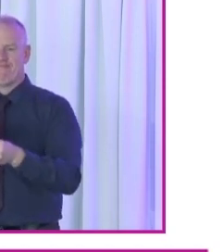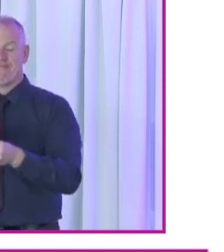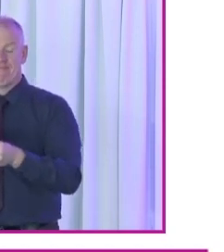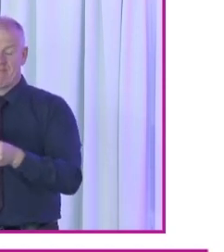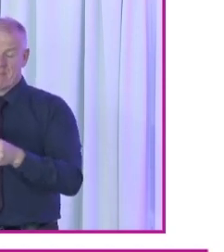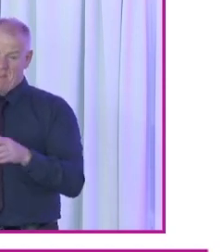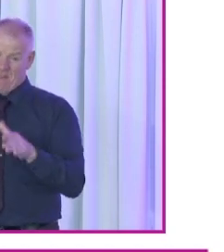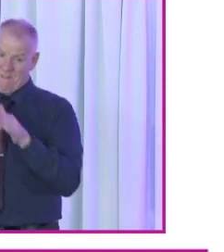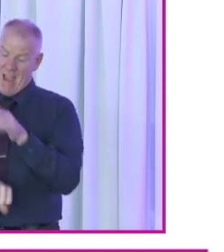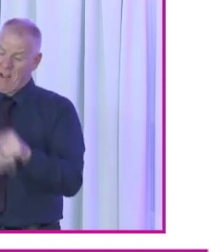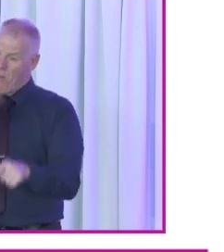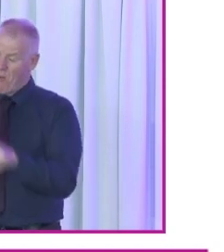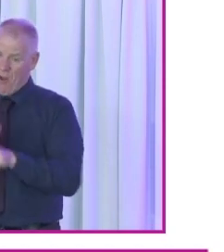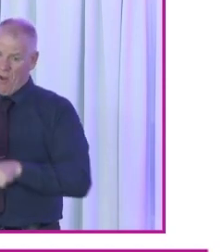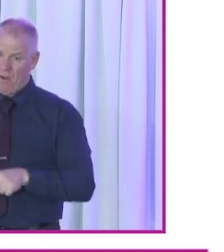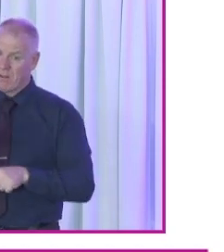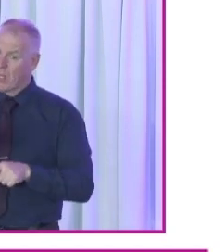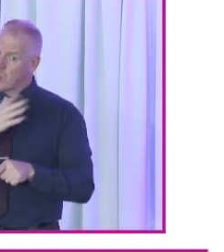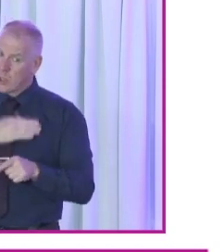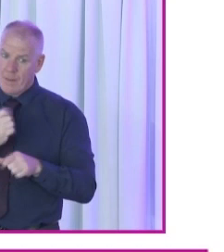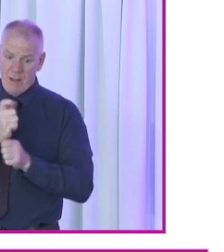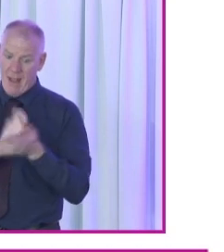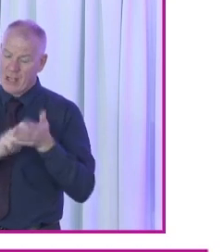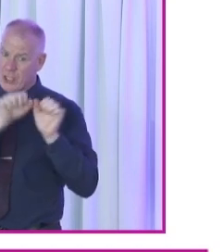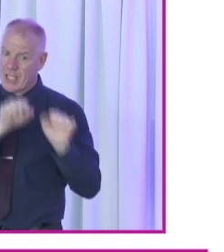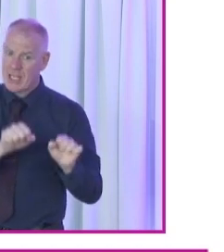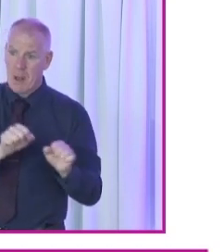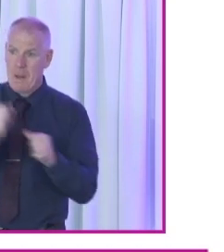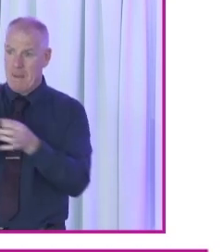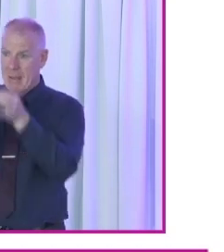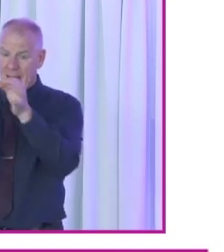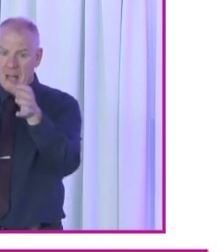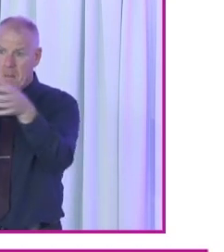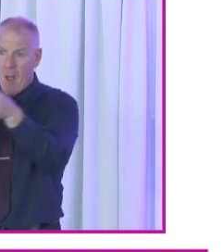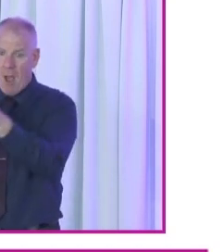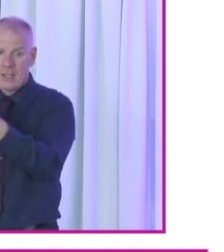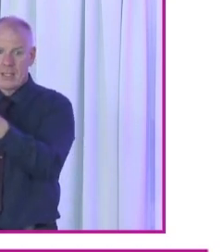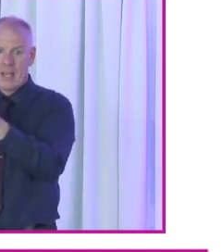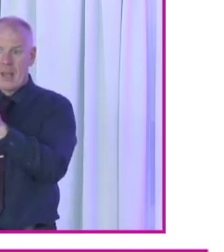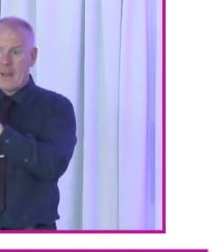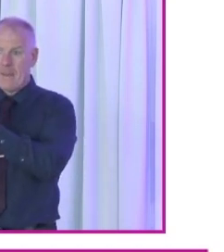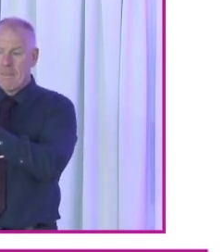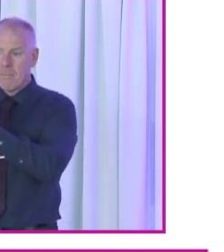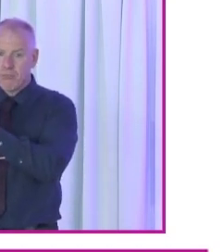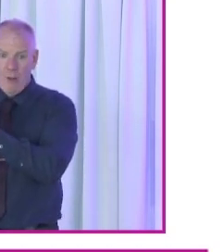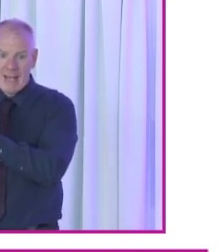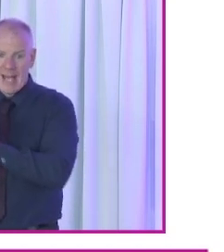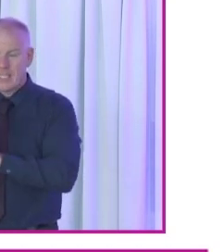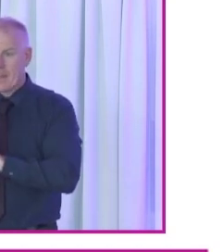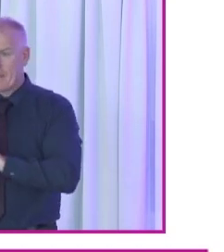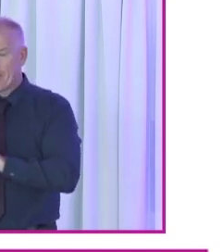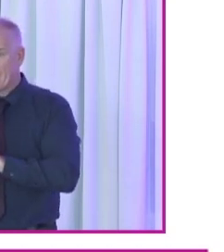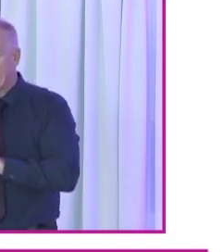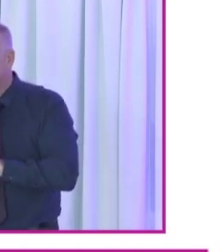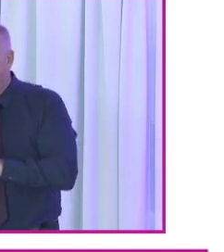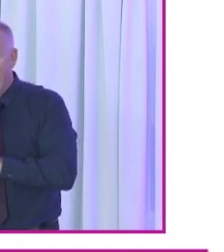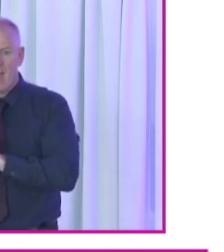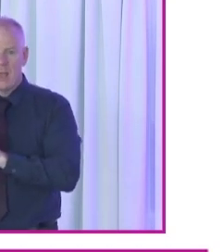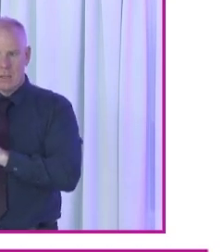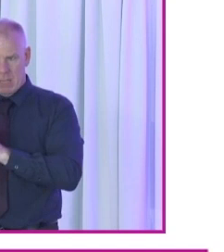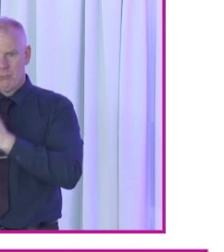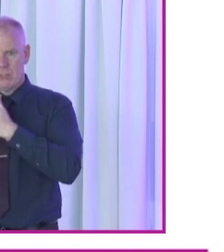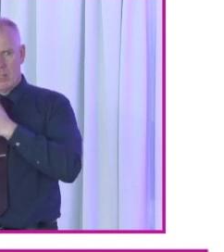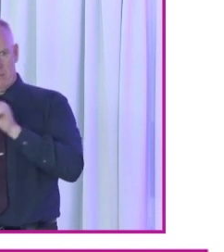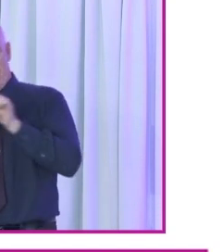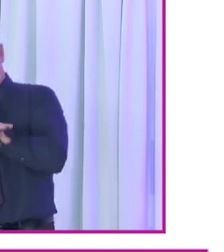not only across the electoral system, but political parties and broadcasters also need to take responsibility for this to bring